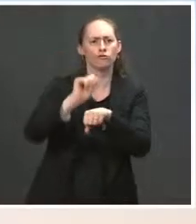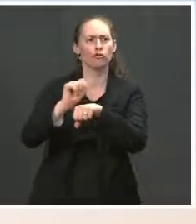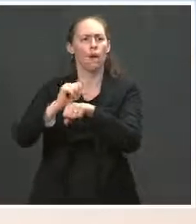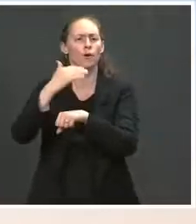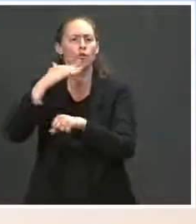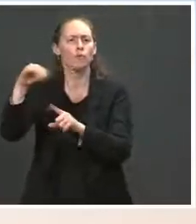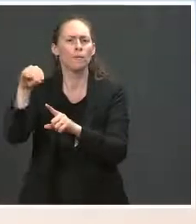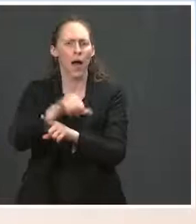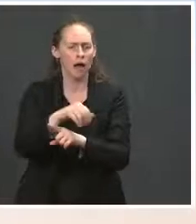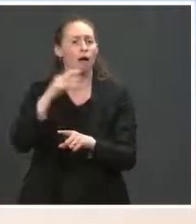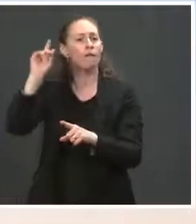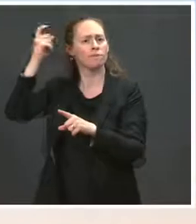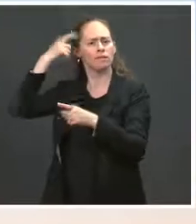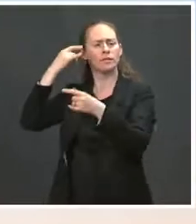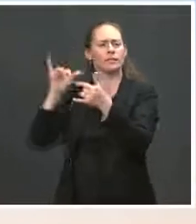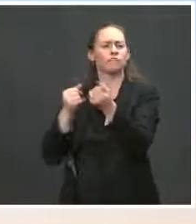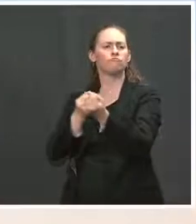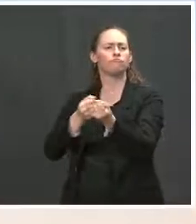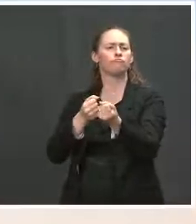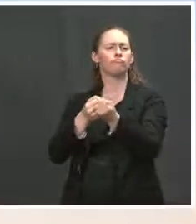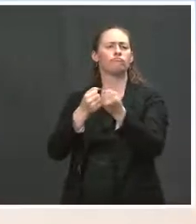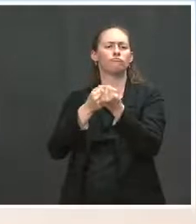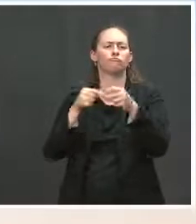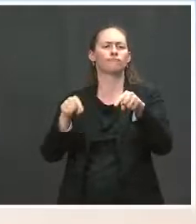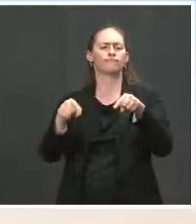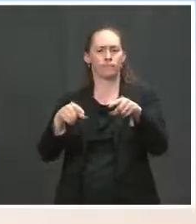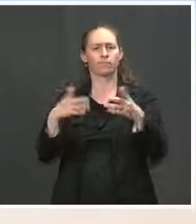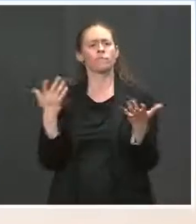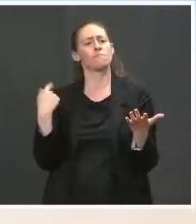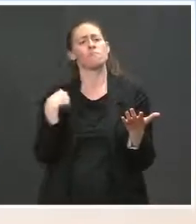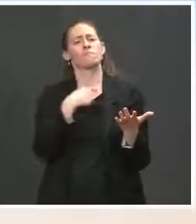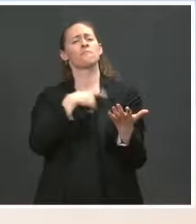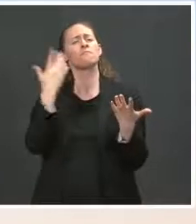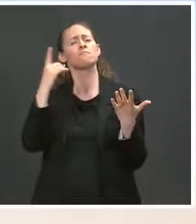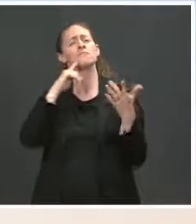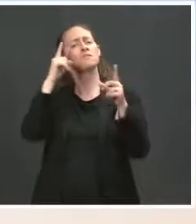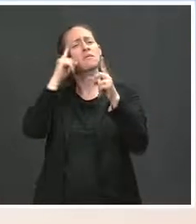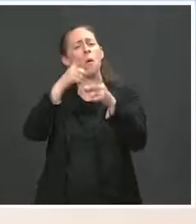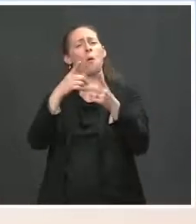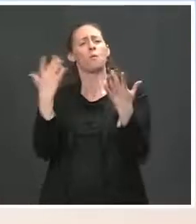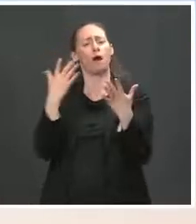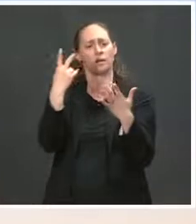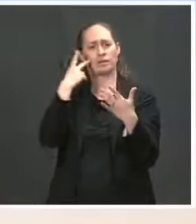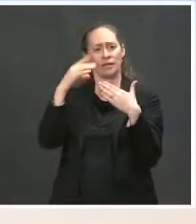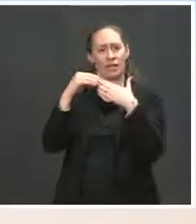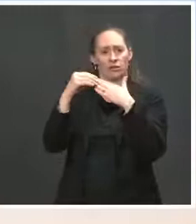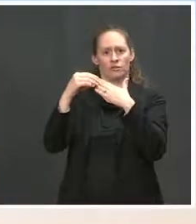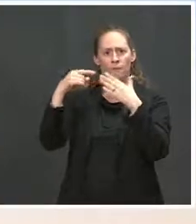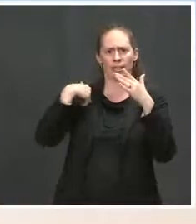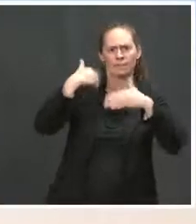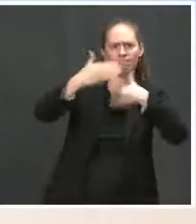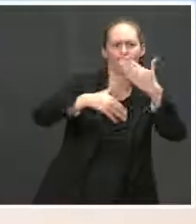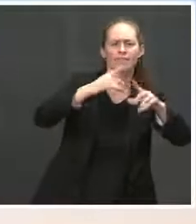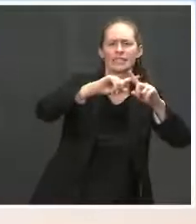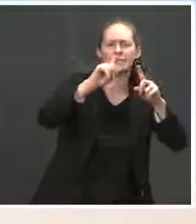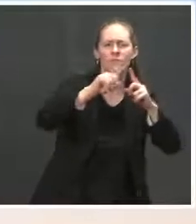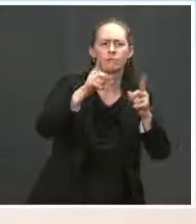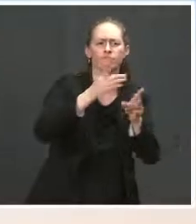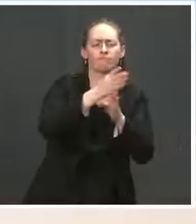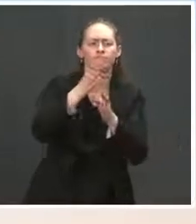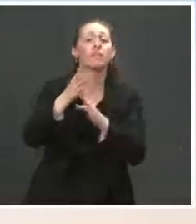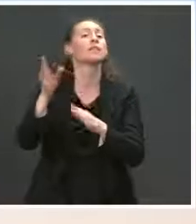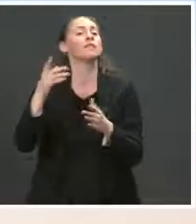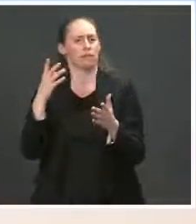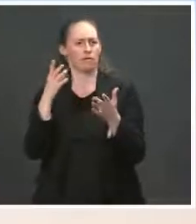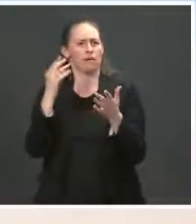achieving and act in a way that demonstrates our leadership on these issues. So, some examples of our commitments, which some of you may have seen,